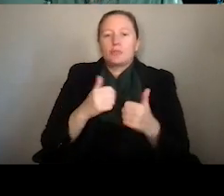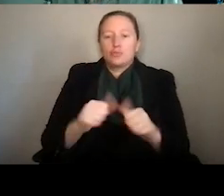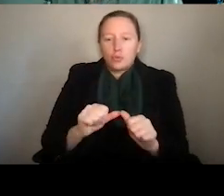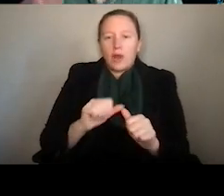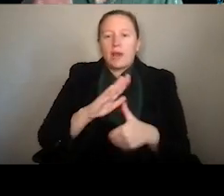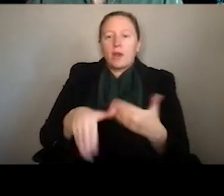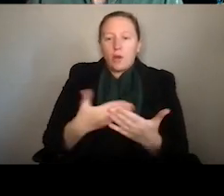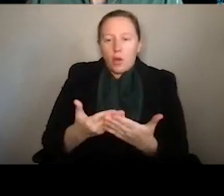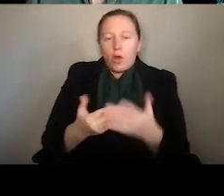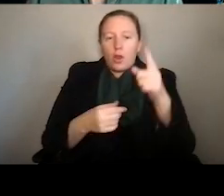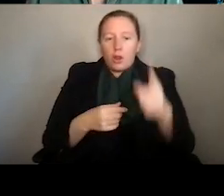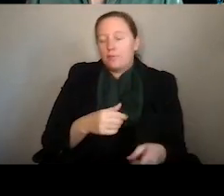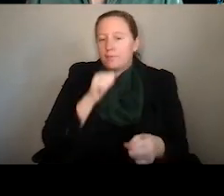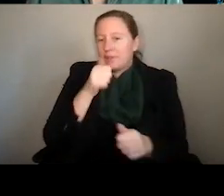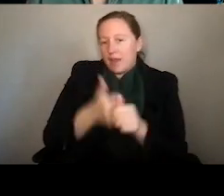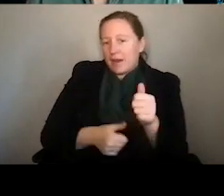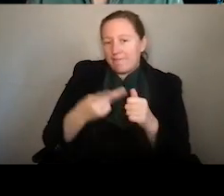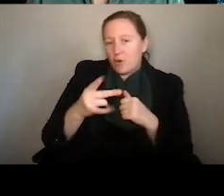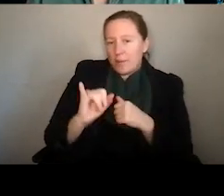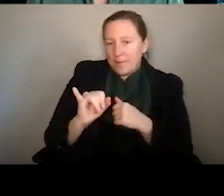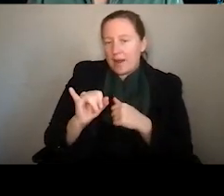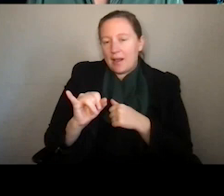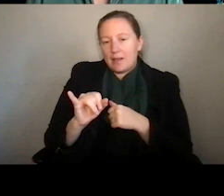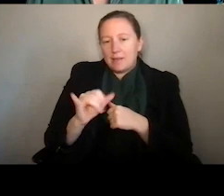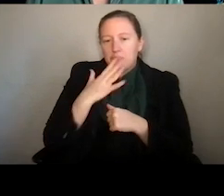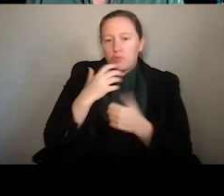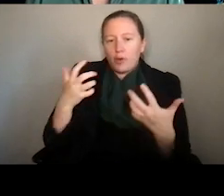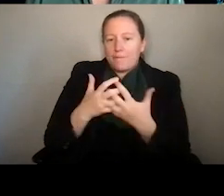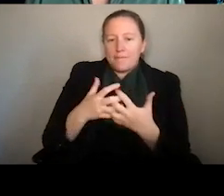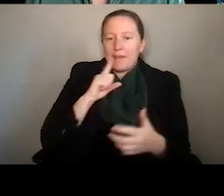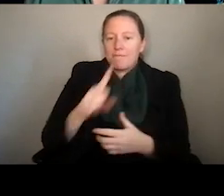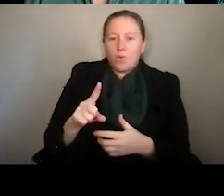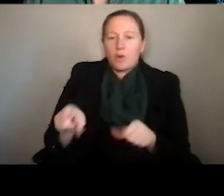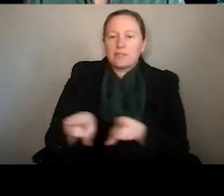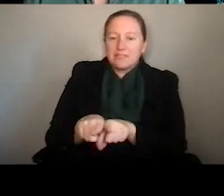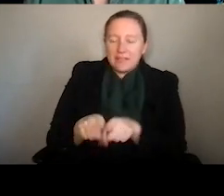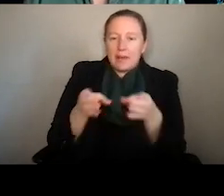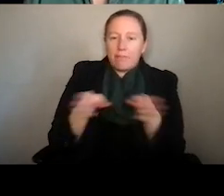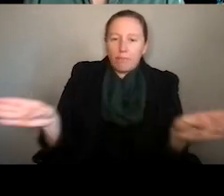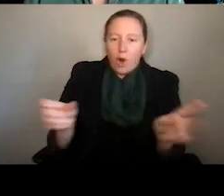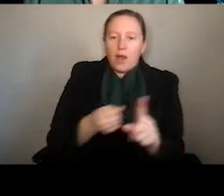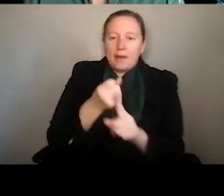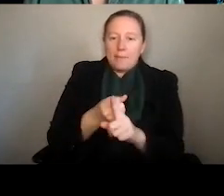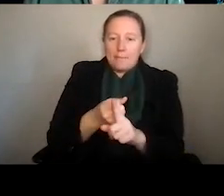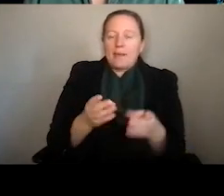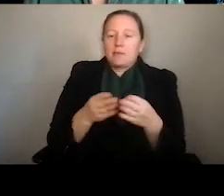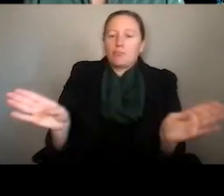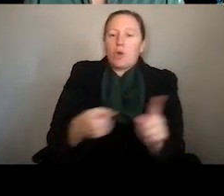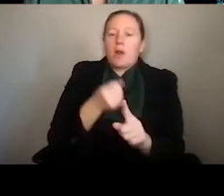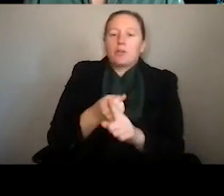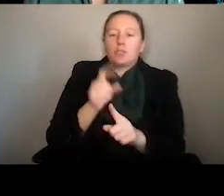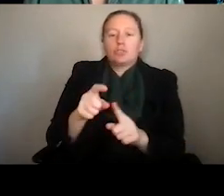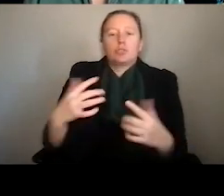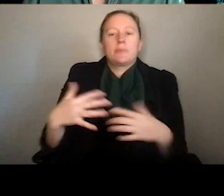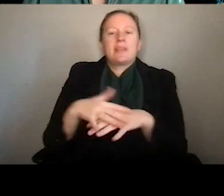That not every PI or institution is well suited for the same broader impact and that the broader impacts really should be integrated